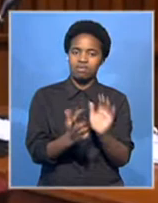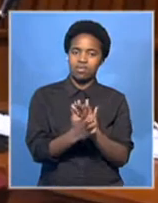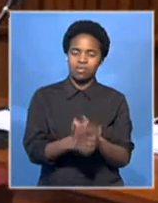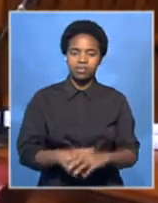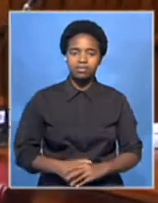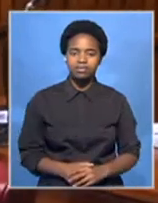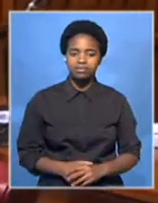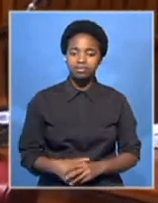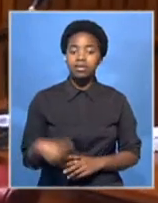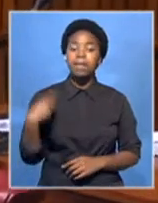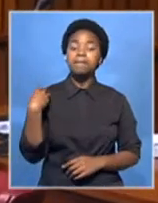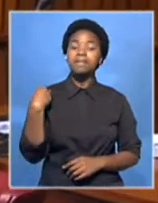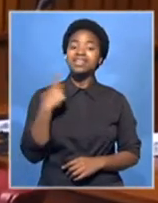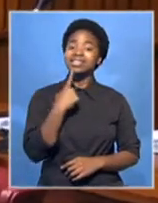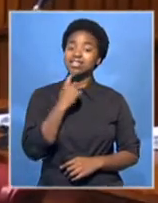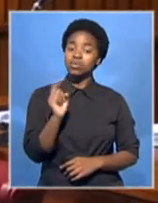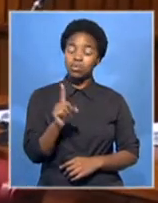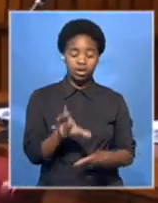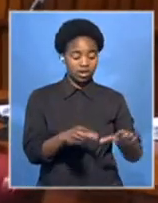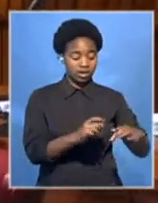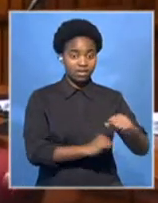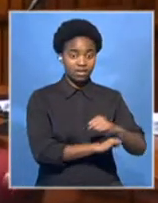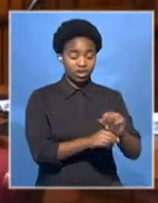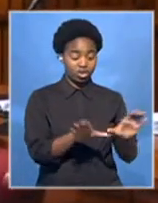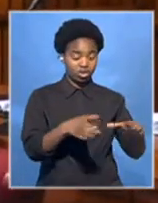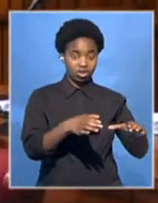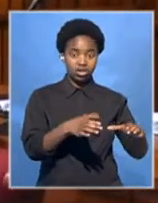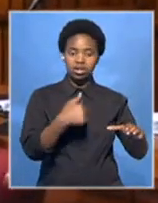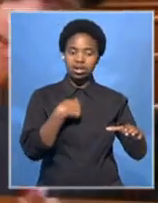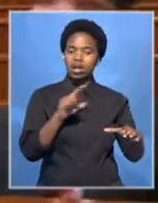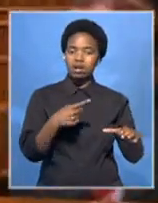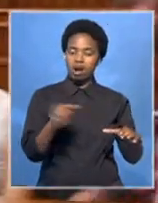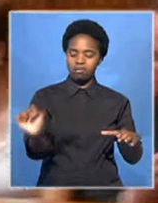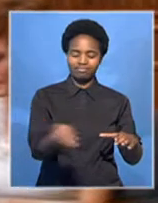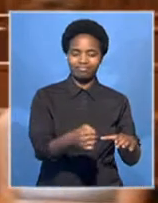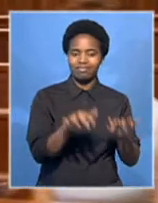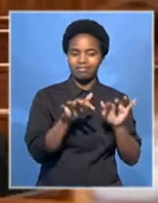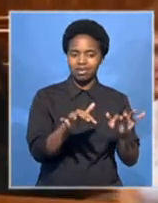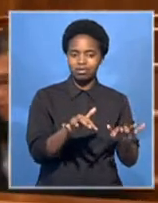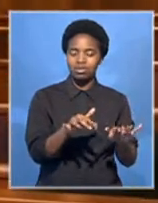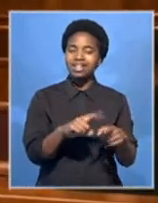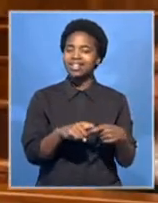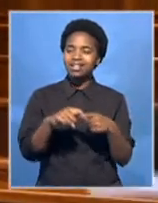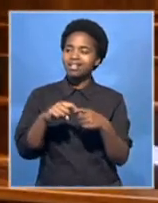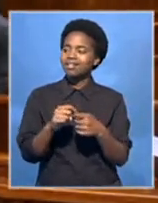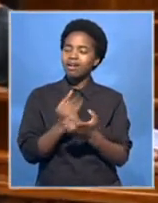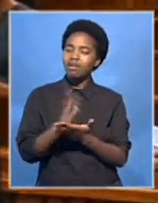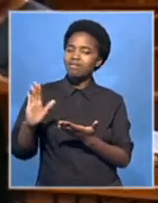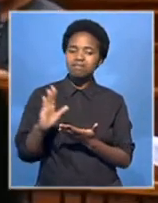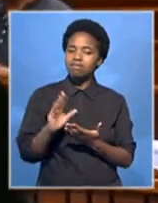minister's legal counsel argued that the foundation won't be entitled to reinstatement, even if the suspension is lifted.